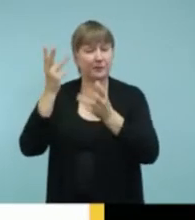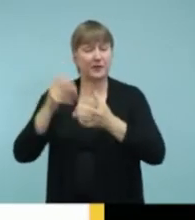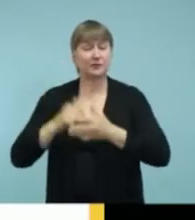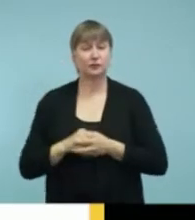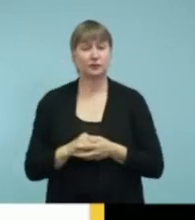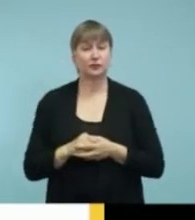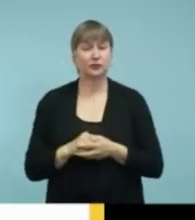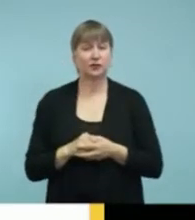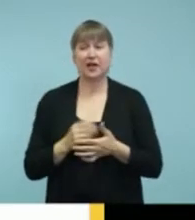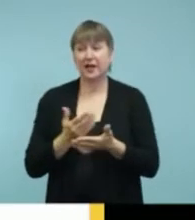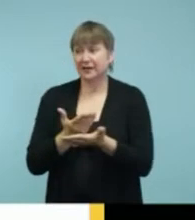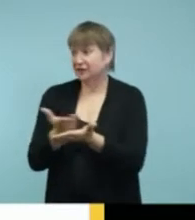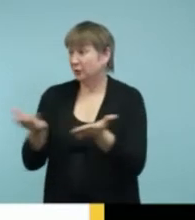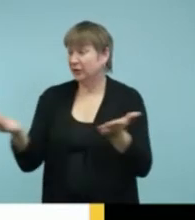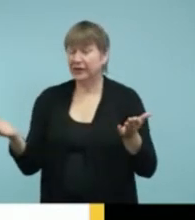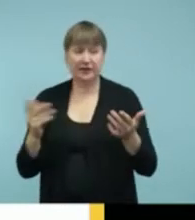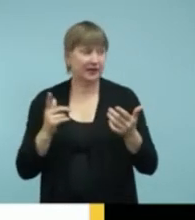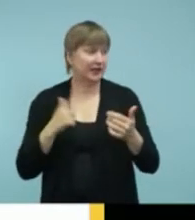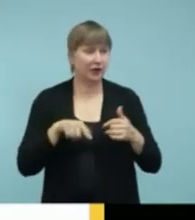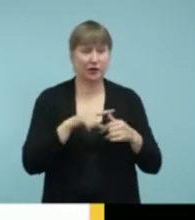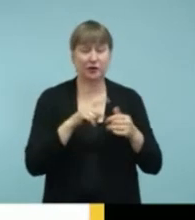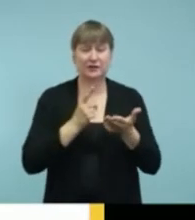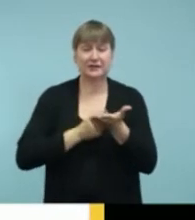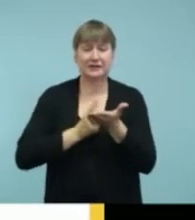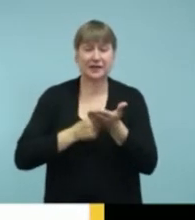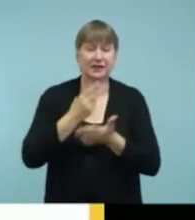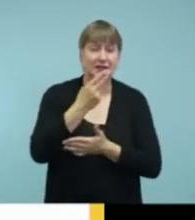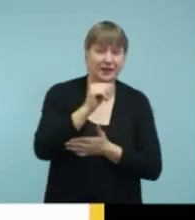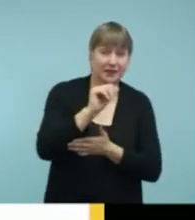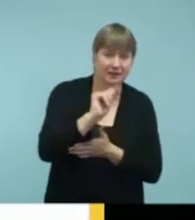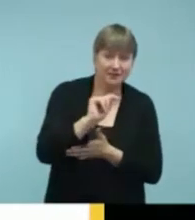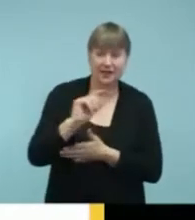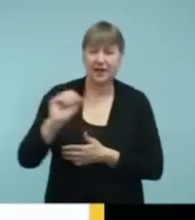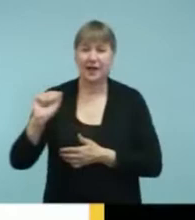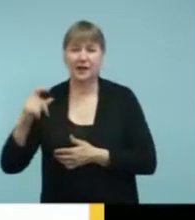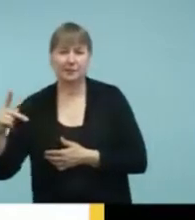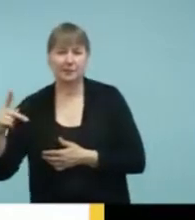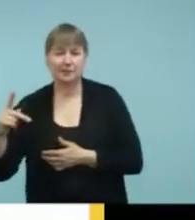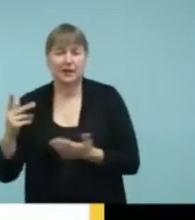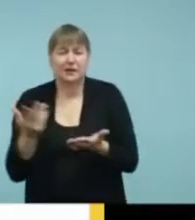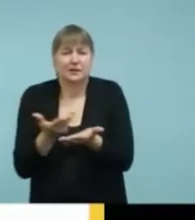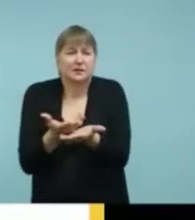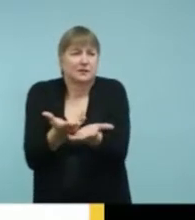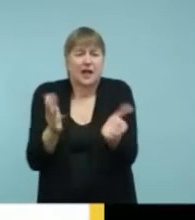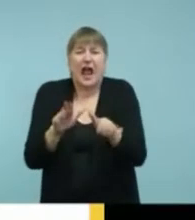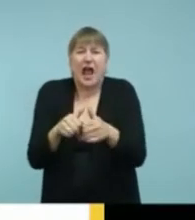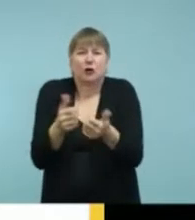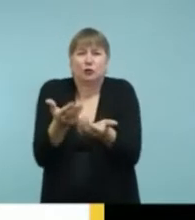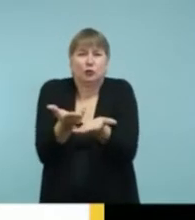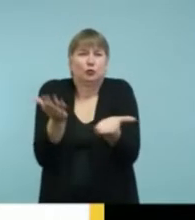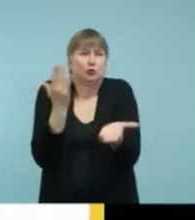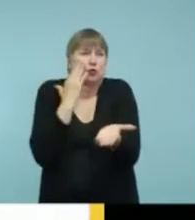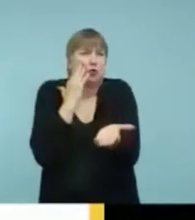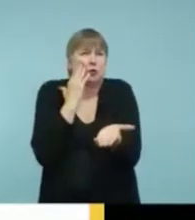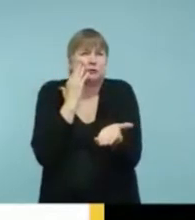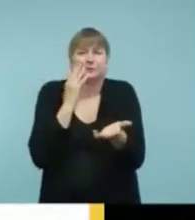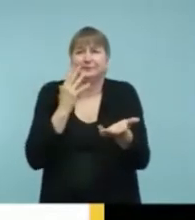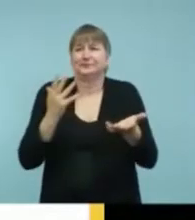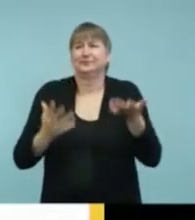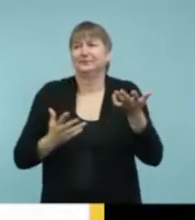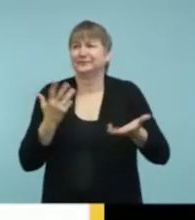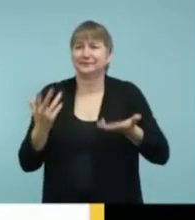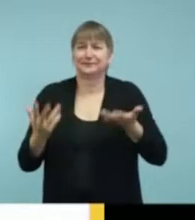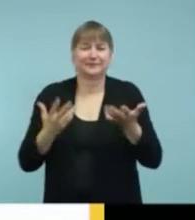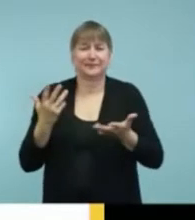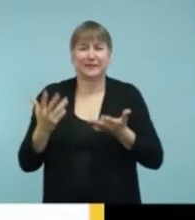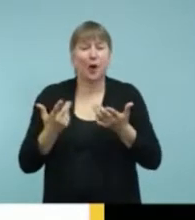about hearing assistive technology and things like apps, you know, how do you guys know when we should be, um, you know, when we should